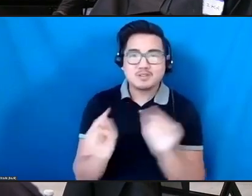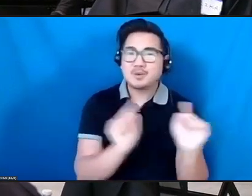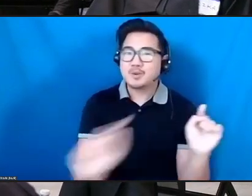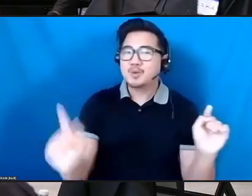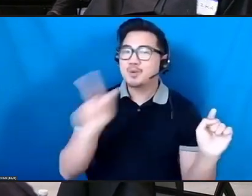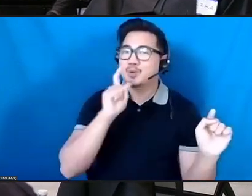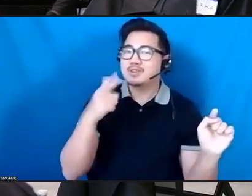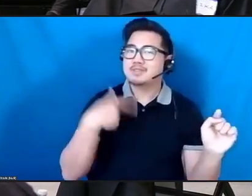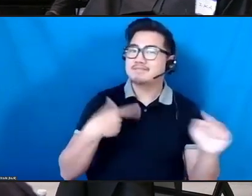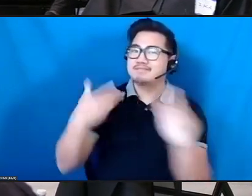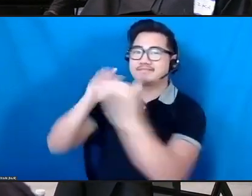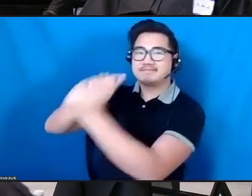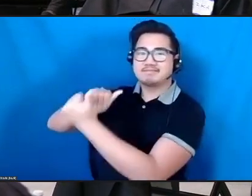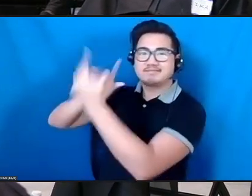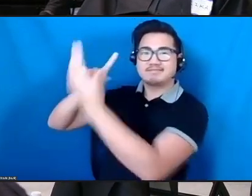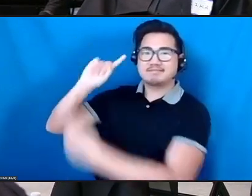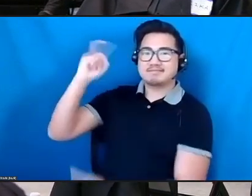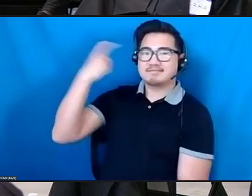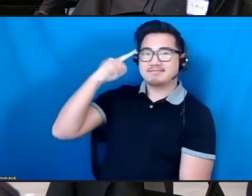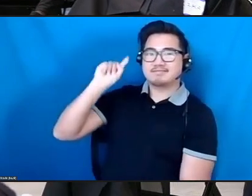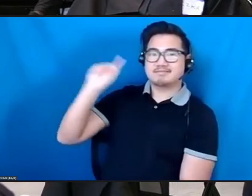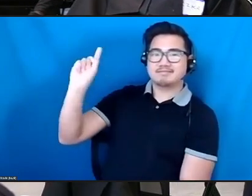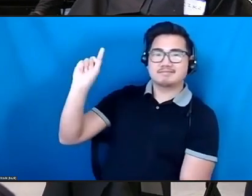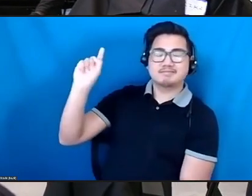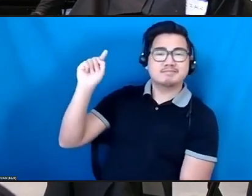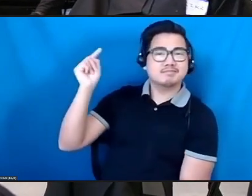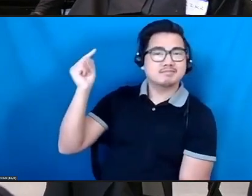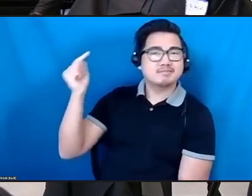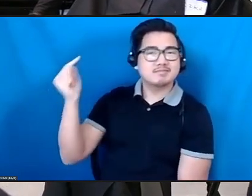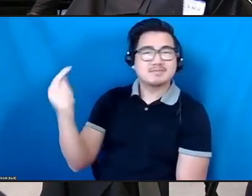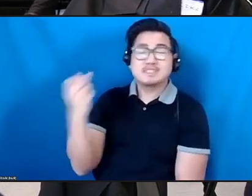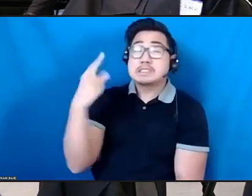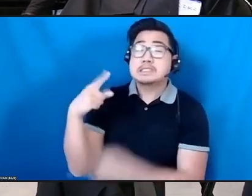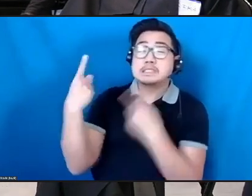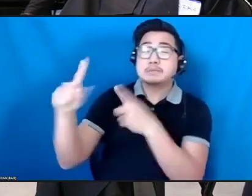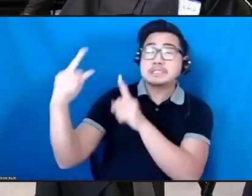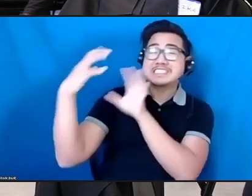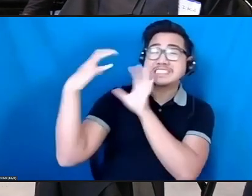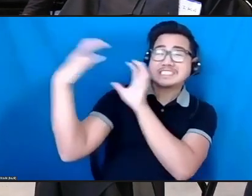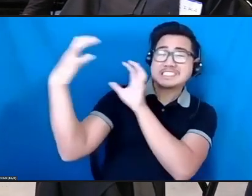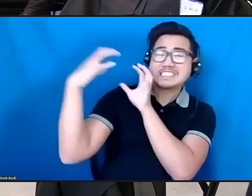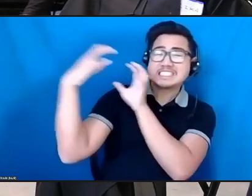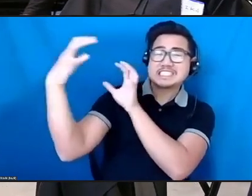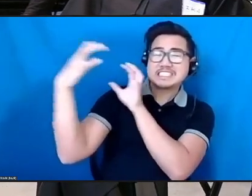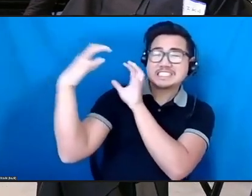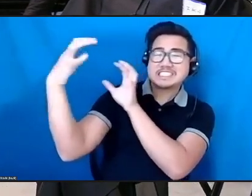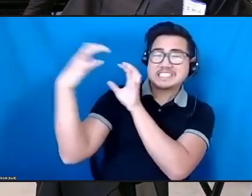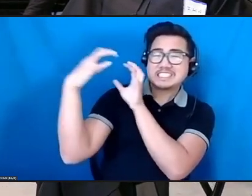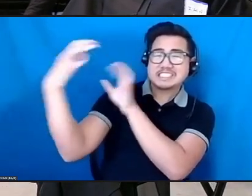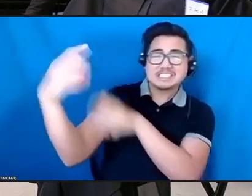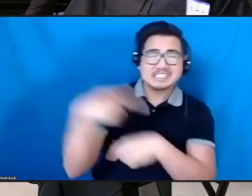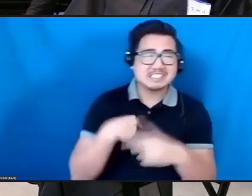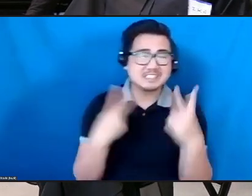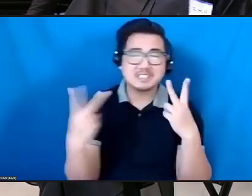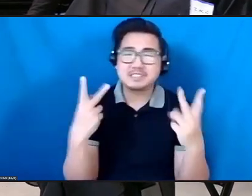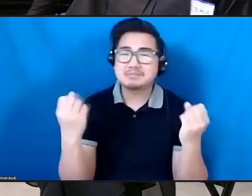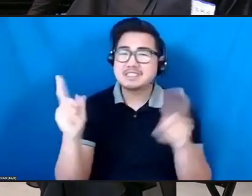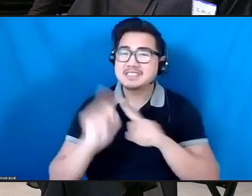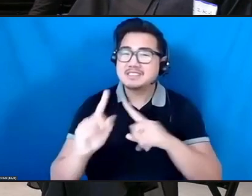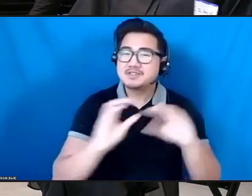We had wars happening. I saw organizations who